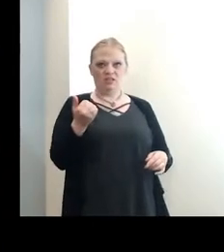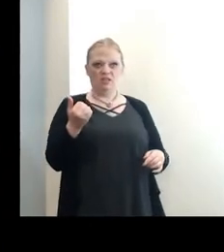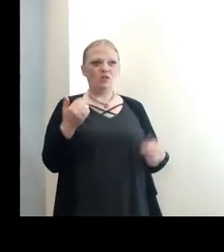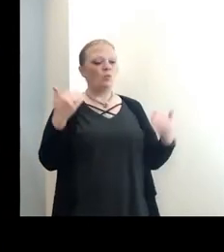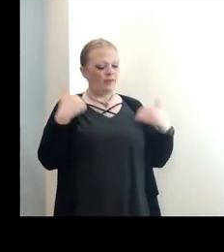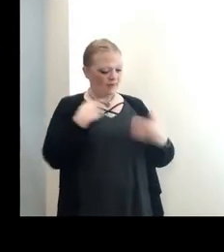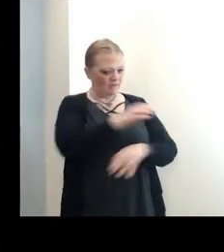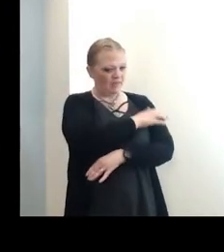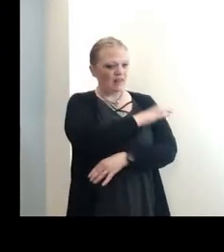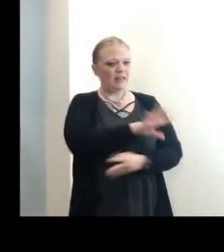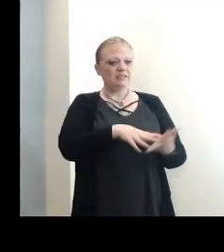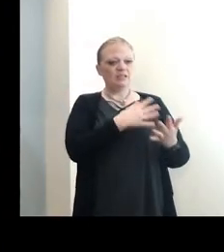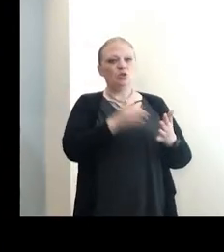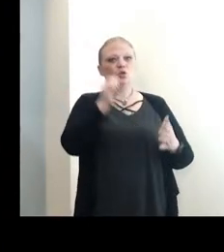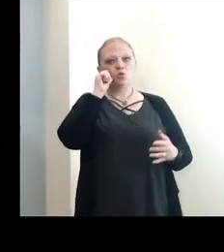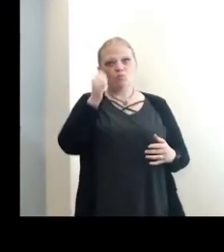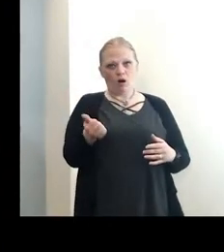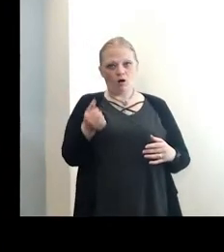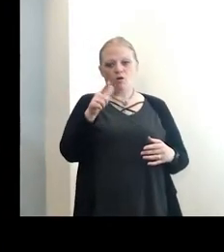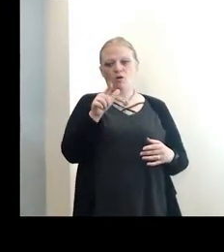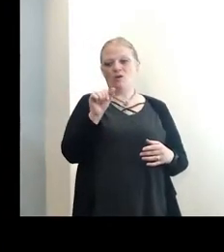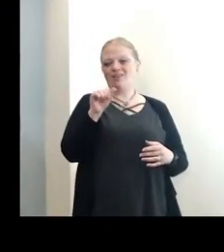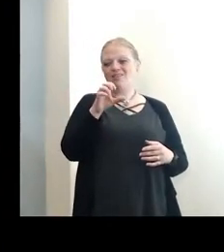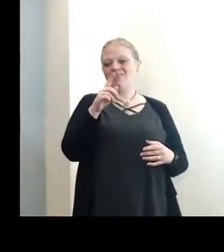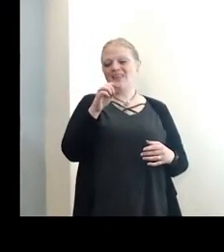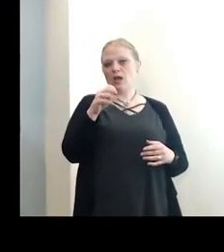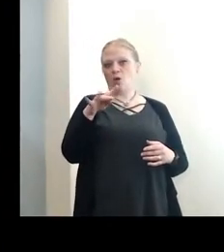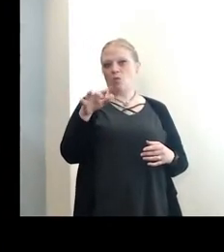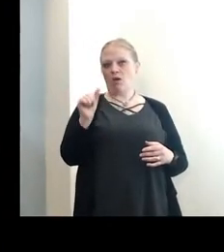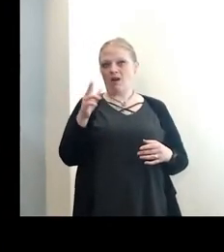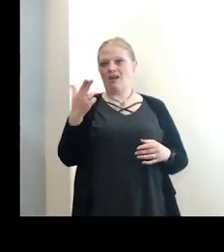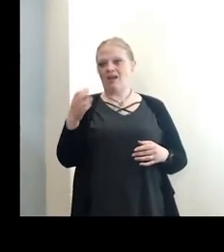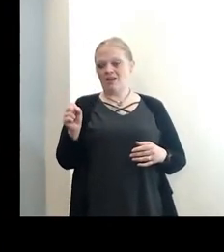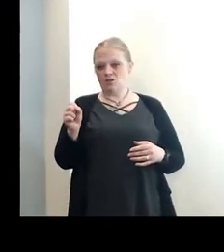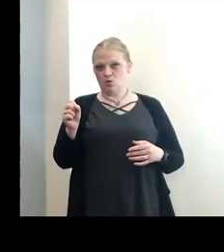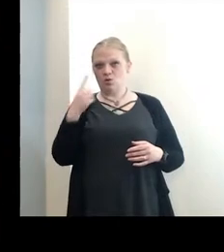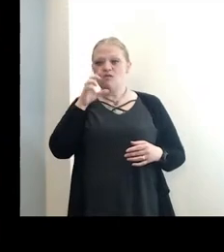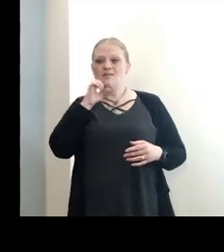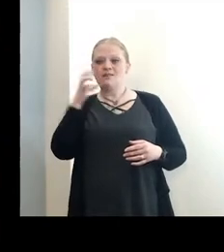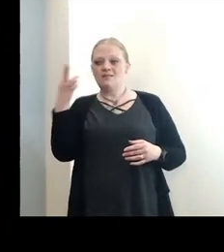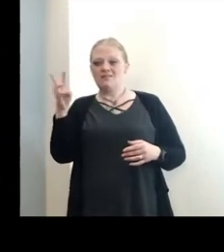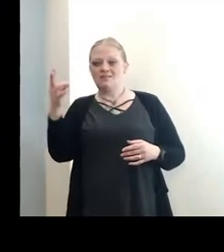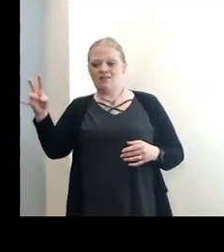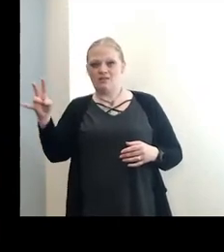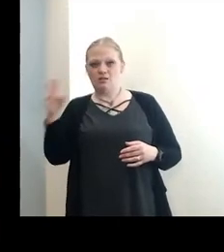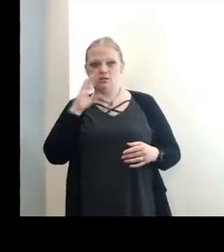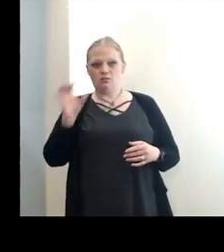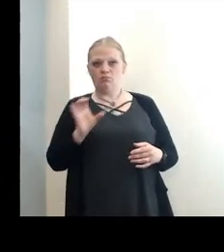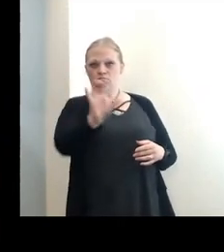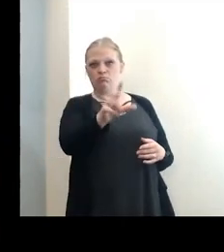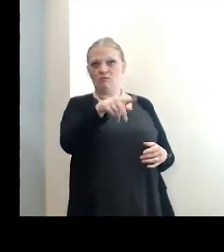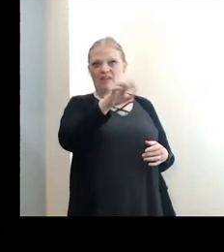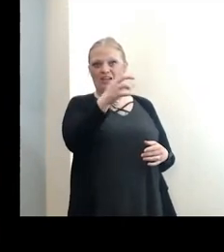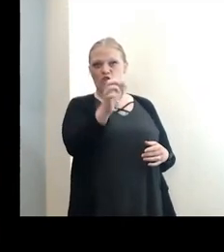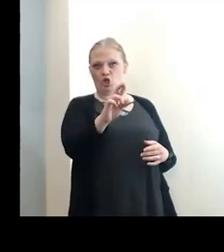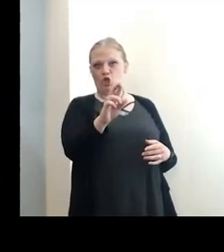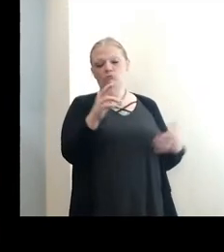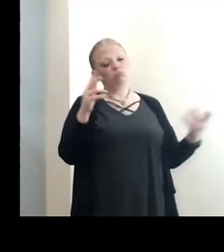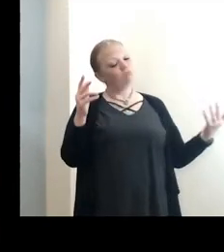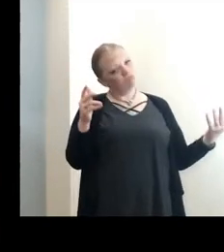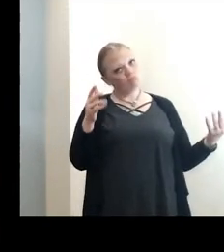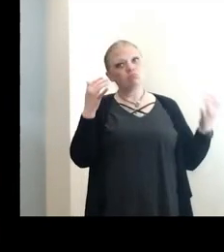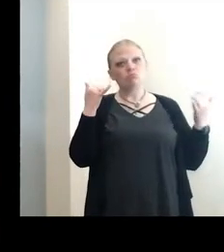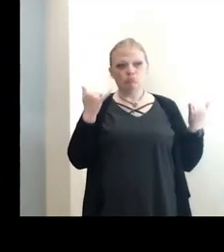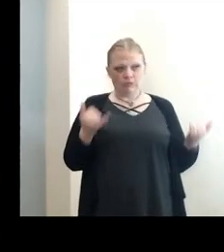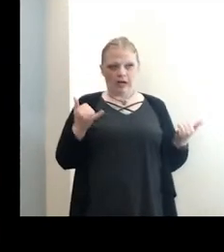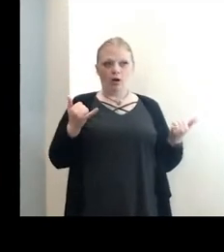a clinic scheduled tomorrow at Lackawanna High School that was for 16 to 17 year olds. We were going to give them Pfizer. We are also in a